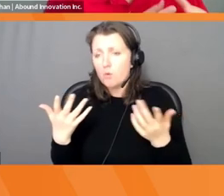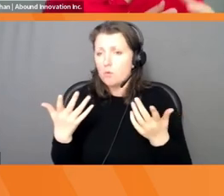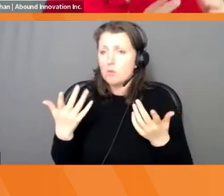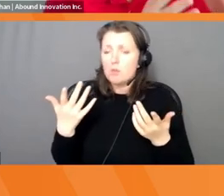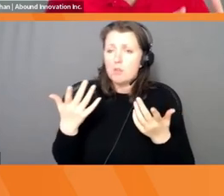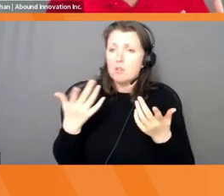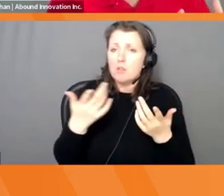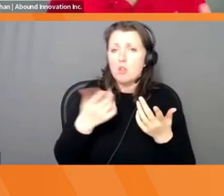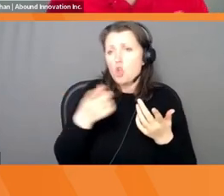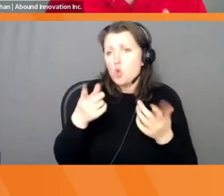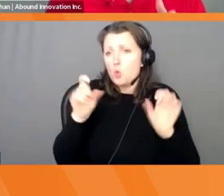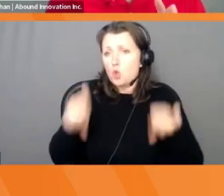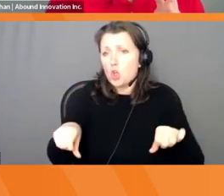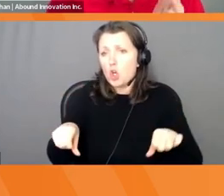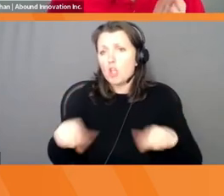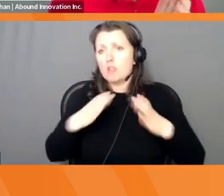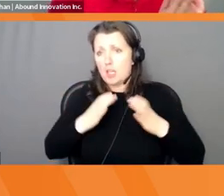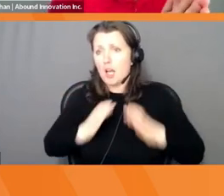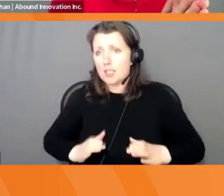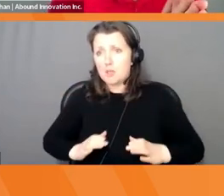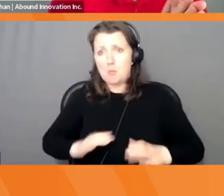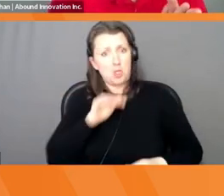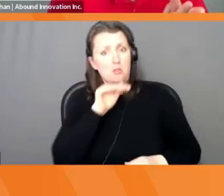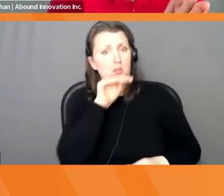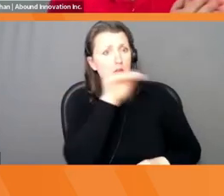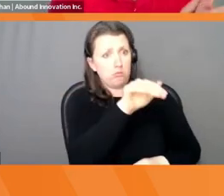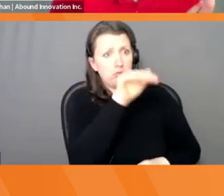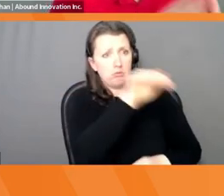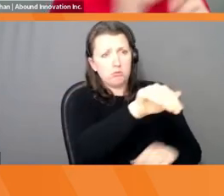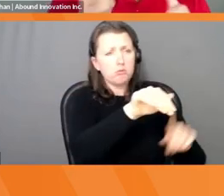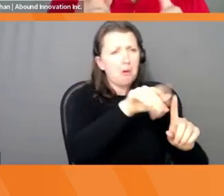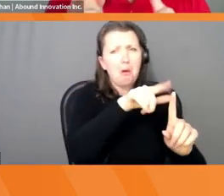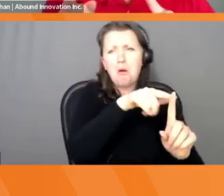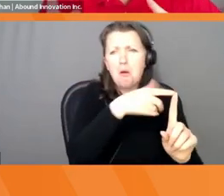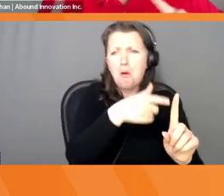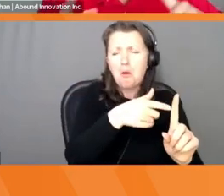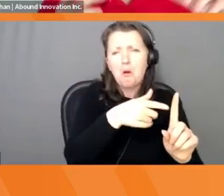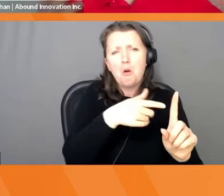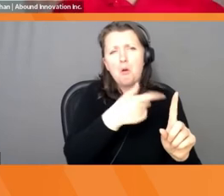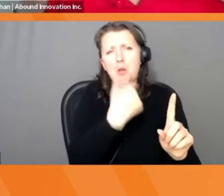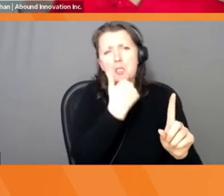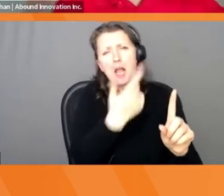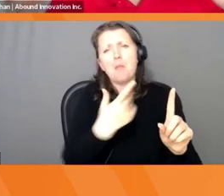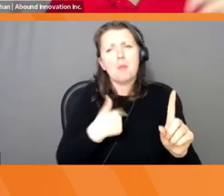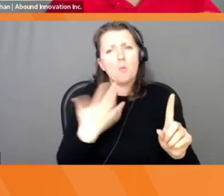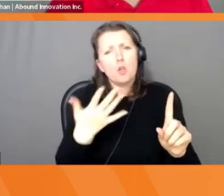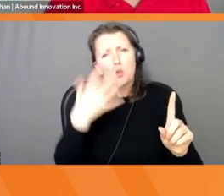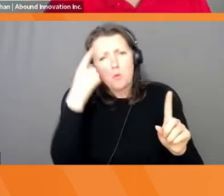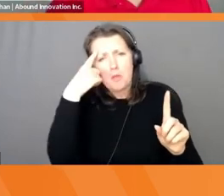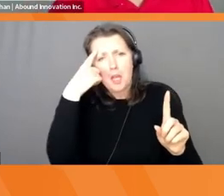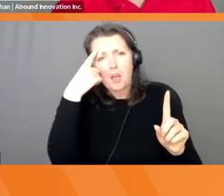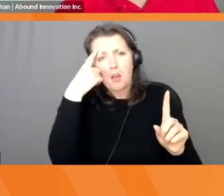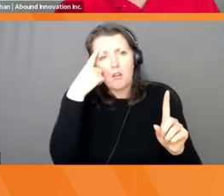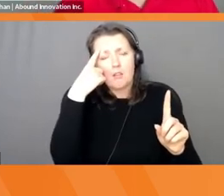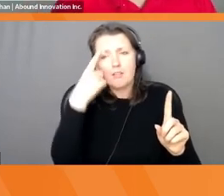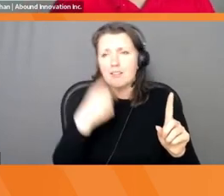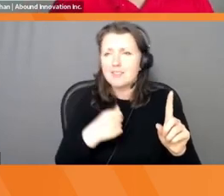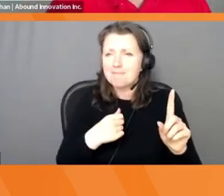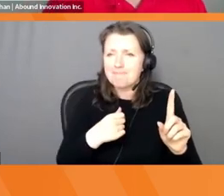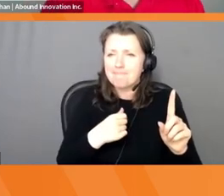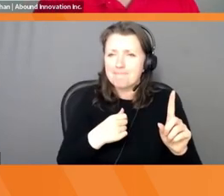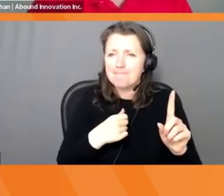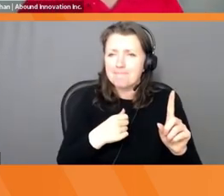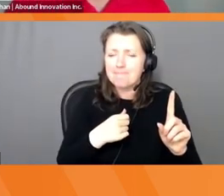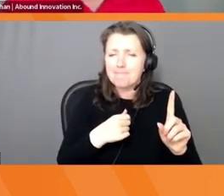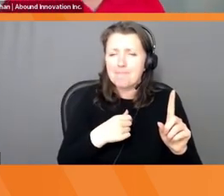question, they might not actually do what they said, and they're not trying to lie to you, they just are missing something in their brains. And I'm going to